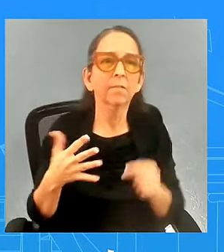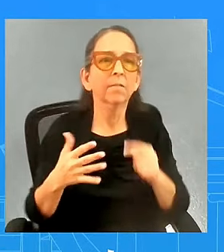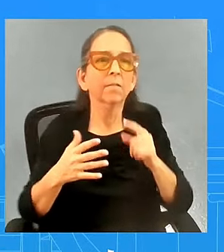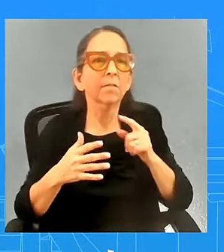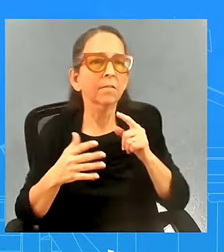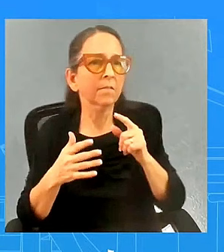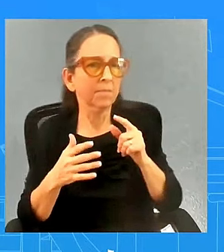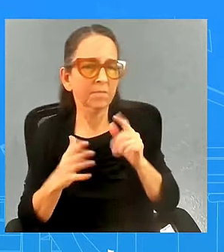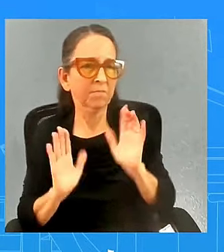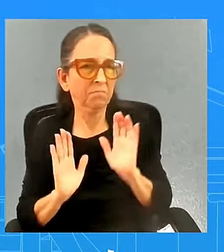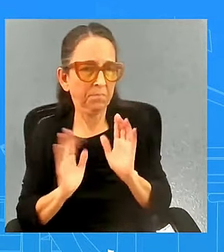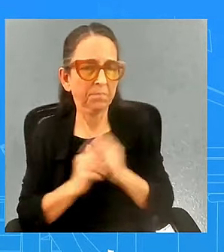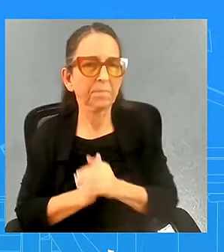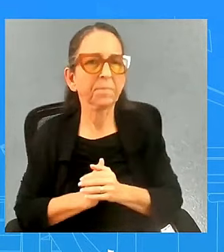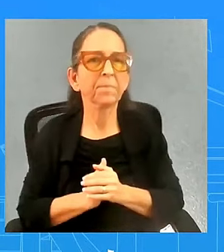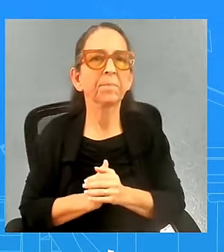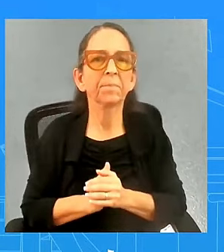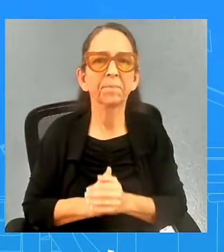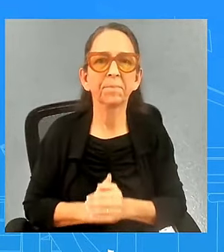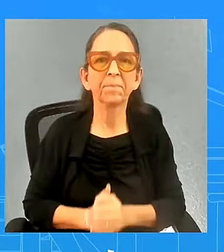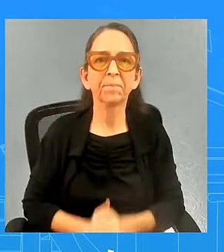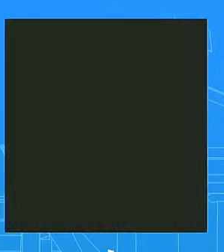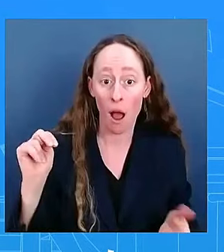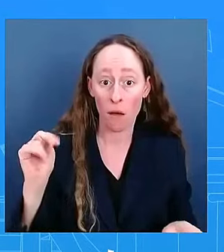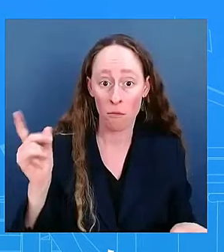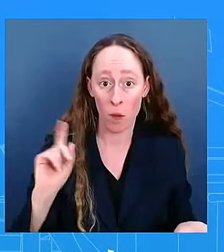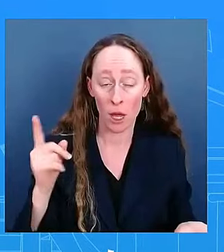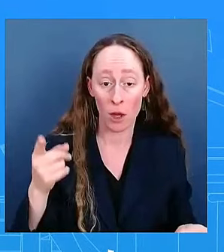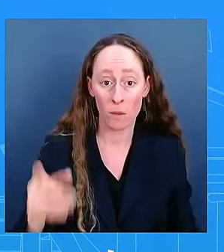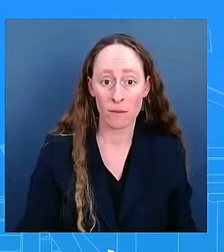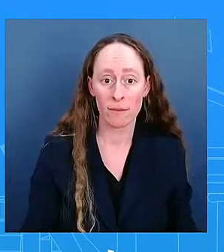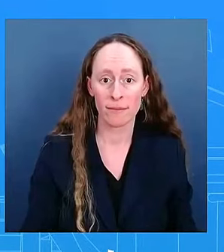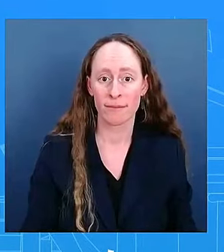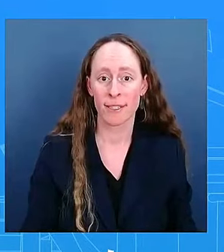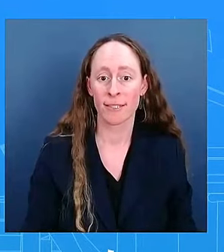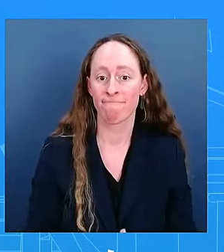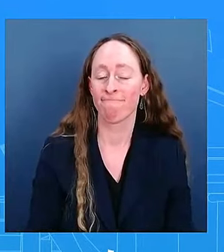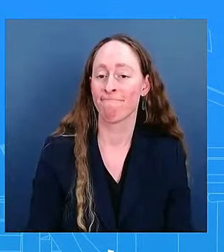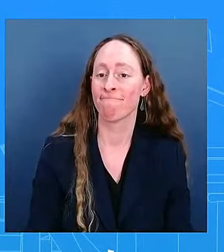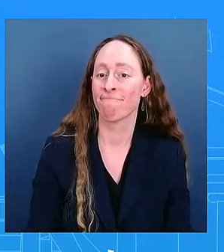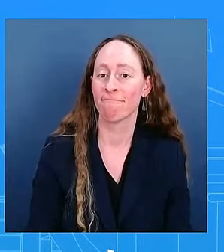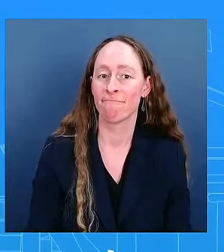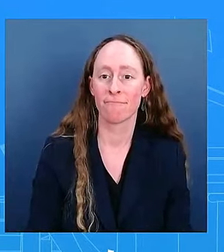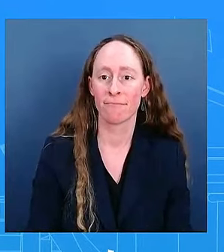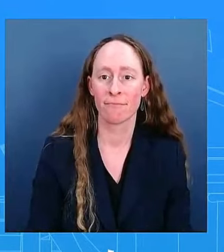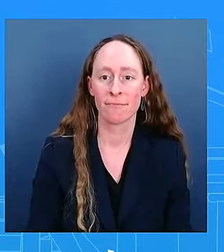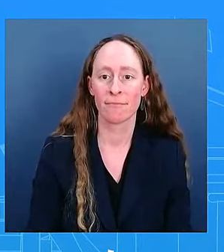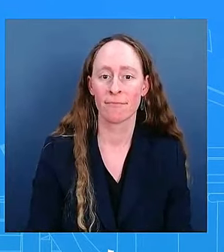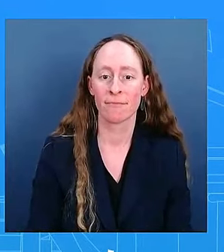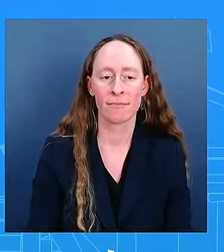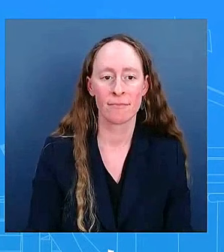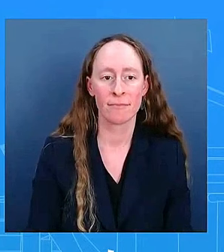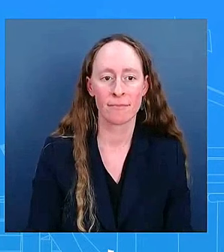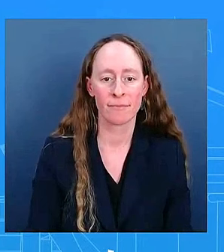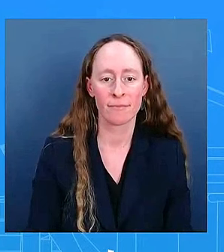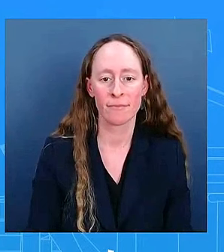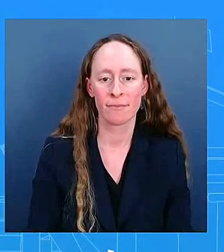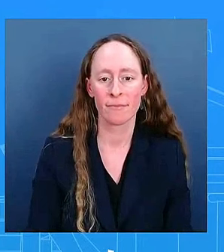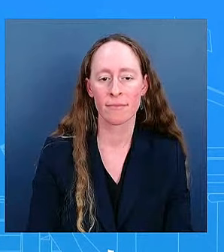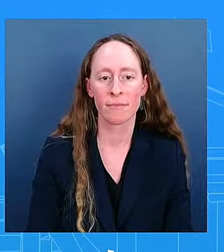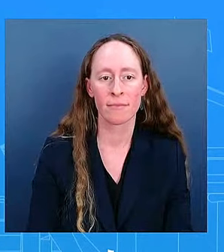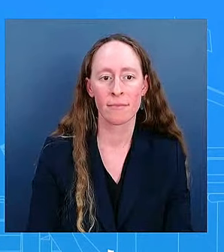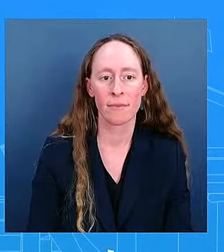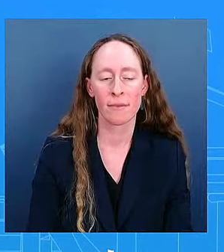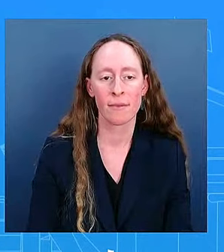as it relates to um i'm assuming you're you're you're speaking about the knesset vote on uh on unrah so